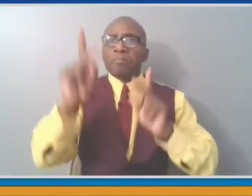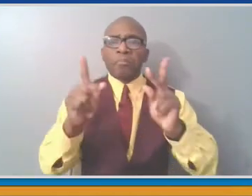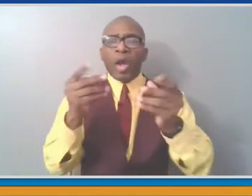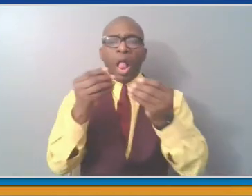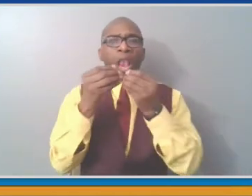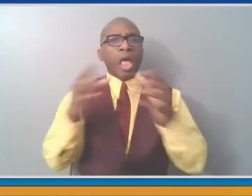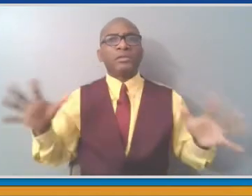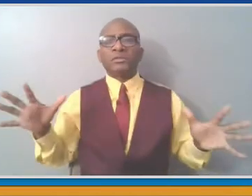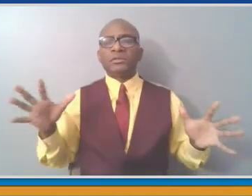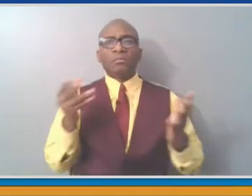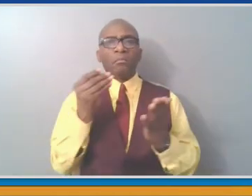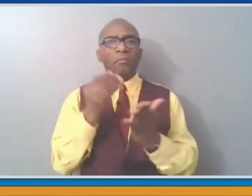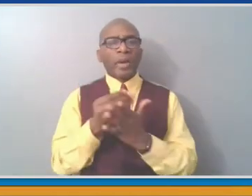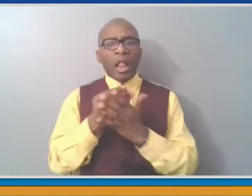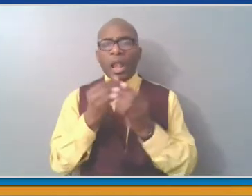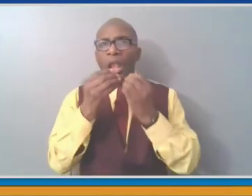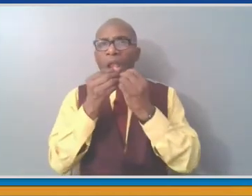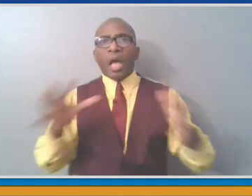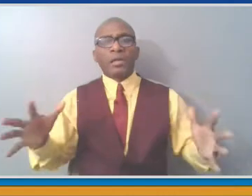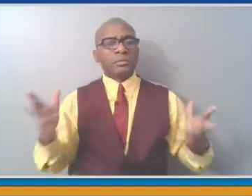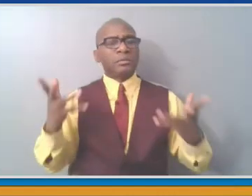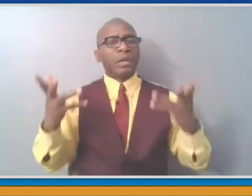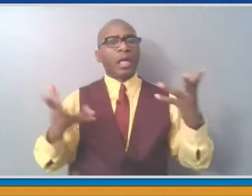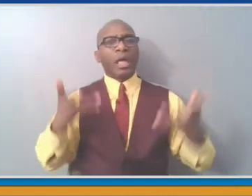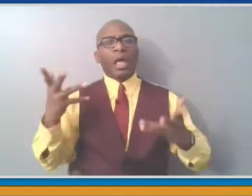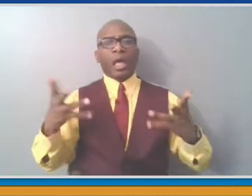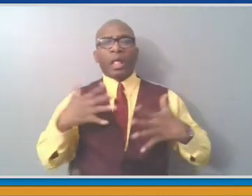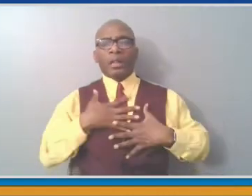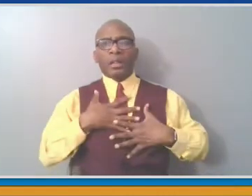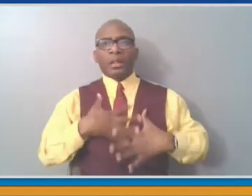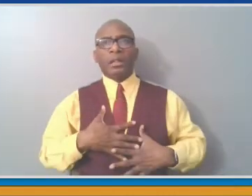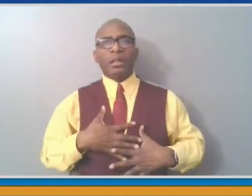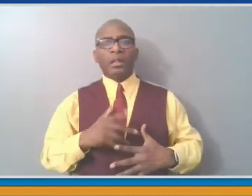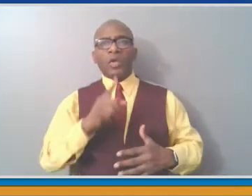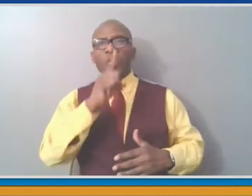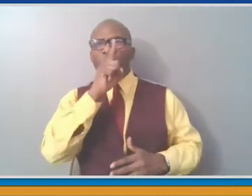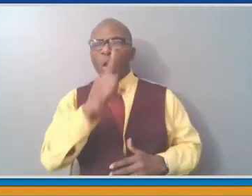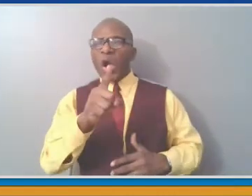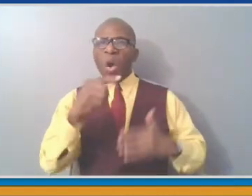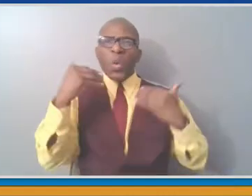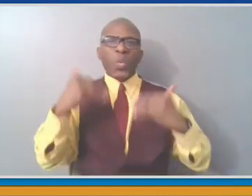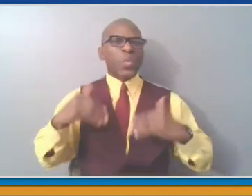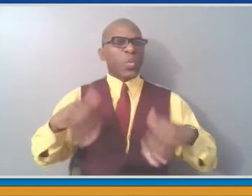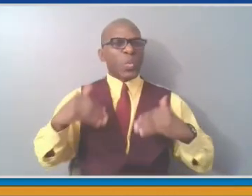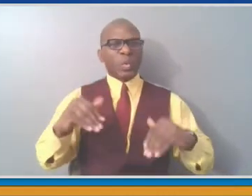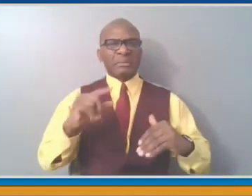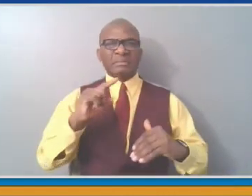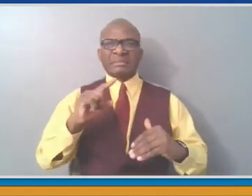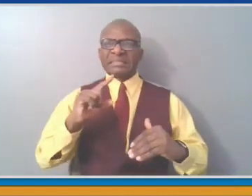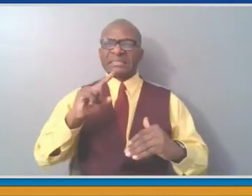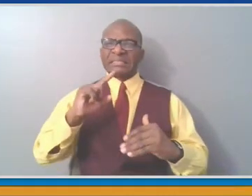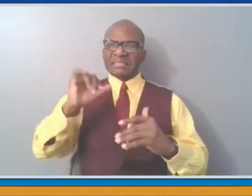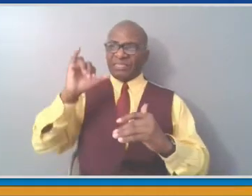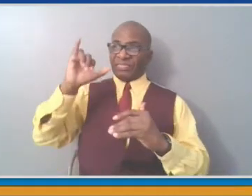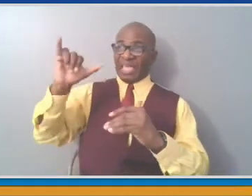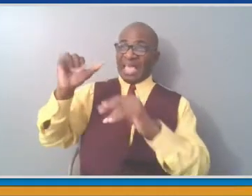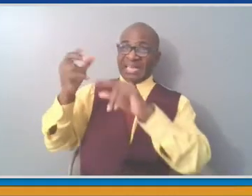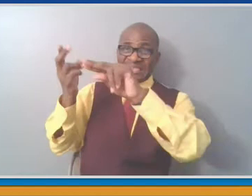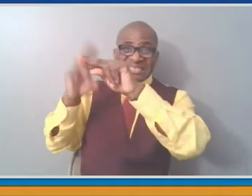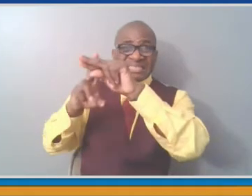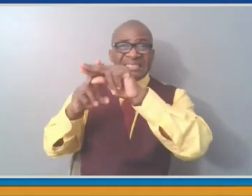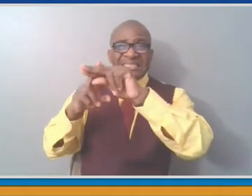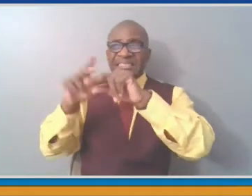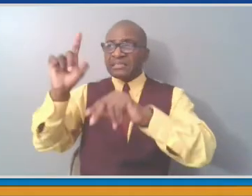over the last period of time, larger than any municipal property tax increase. When you see, you know, local government